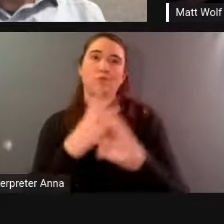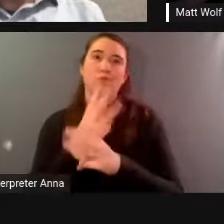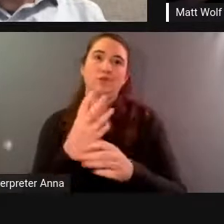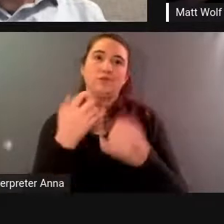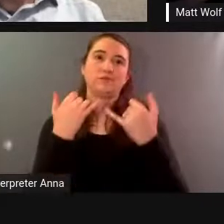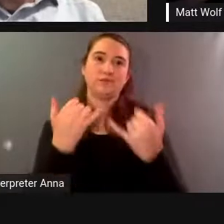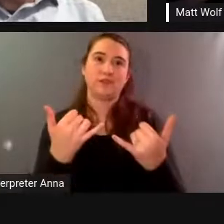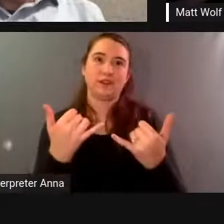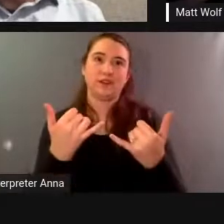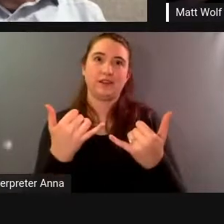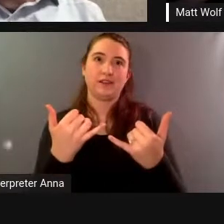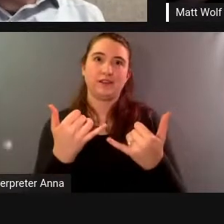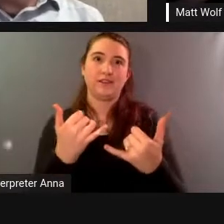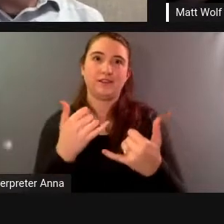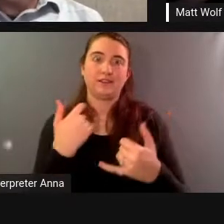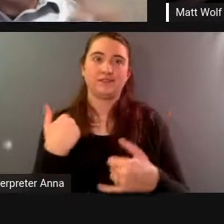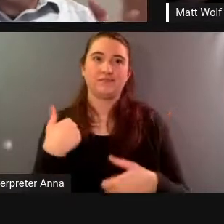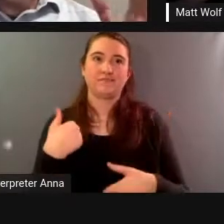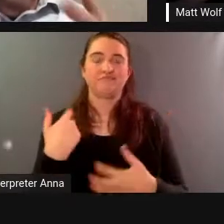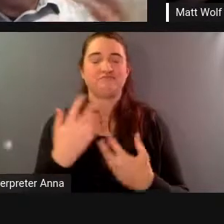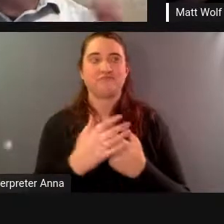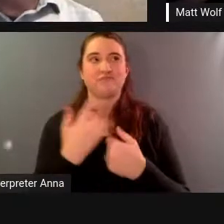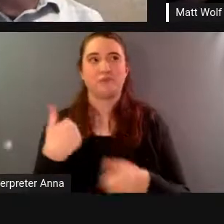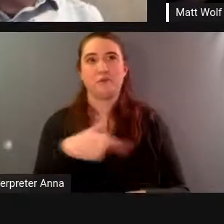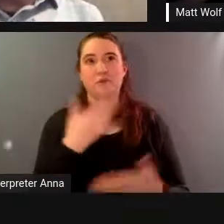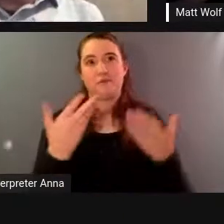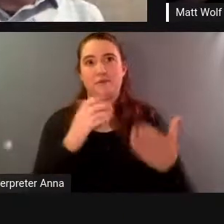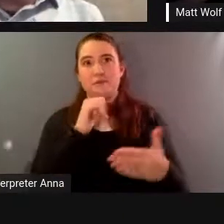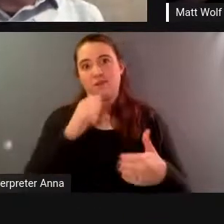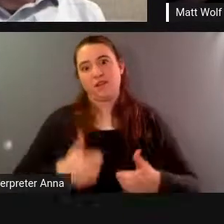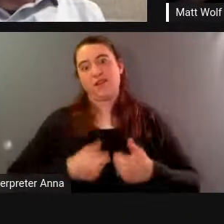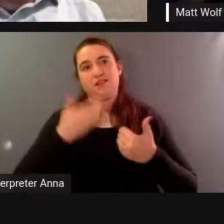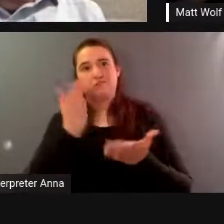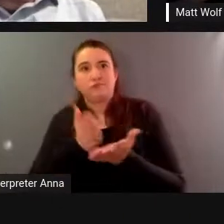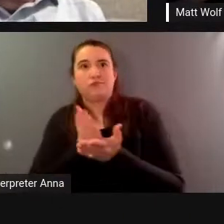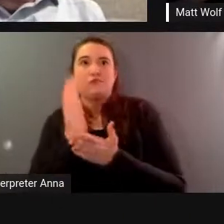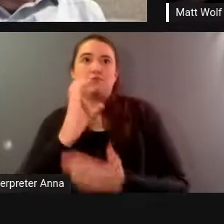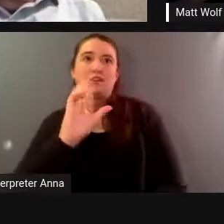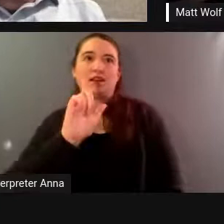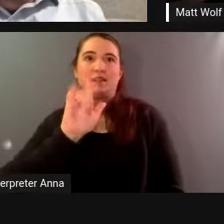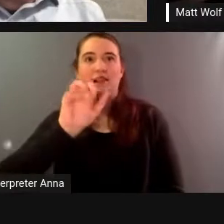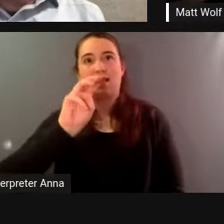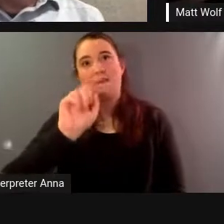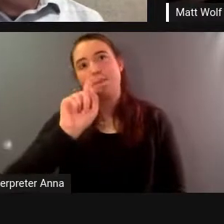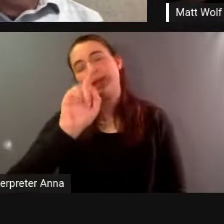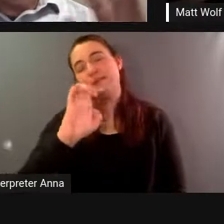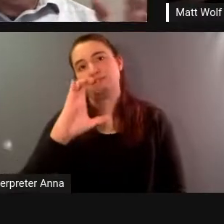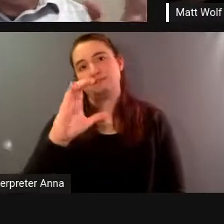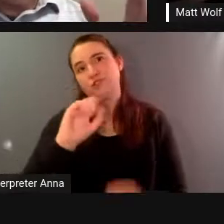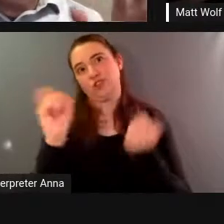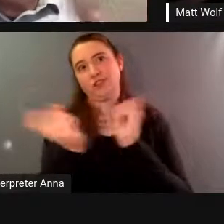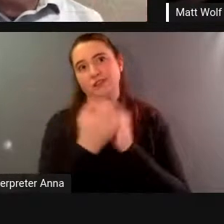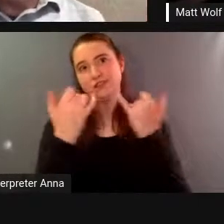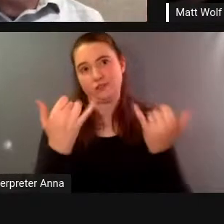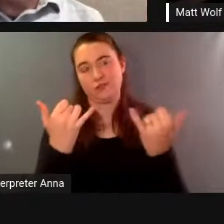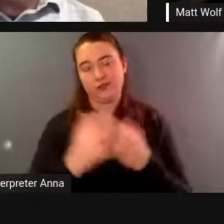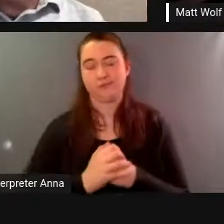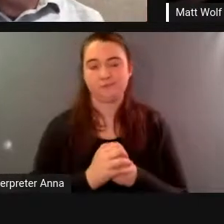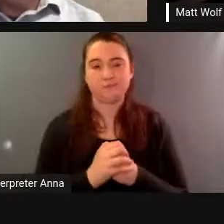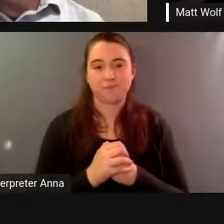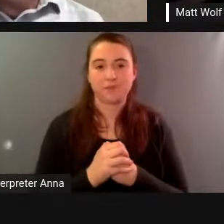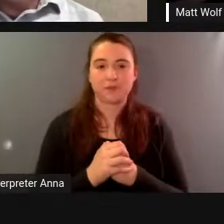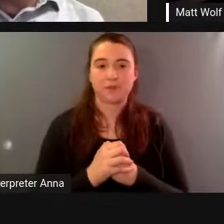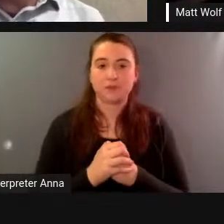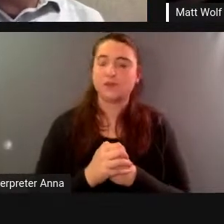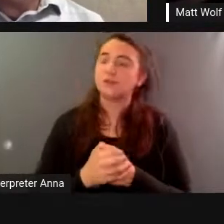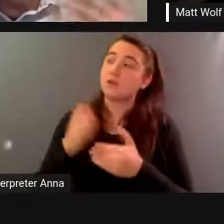um you sort of make the point at the end uh and i and i'm paraphrasing but